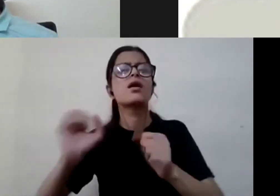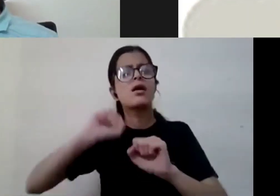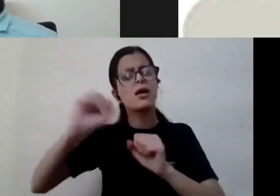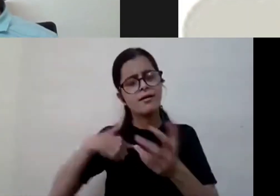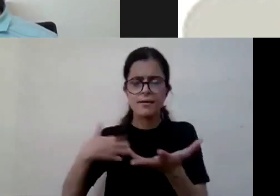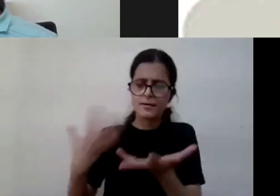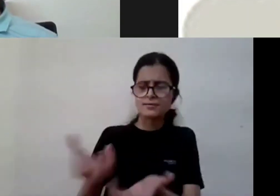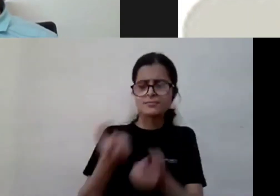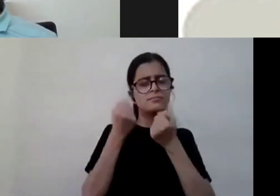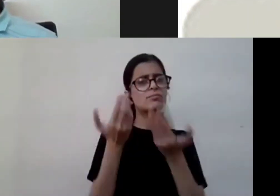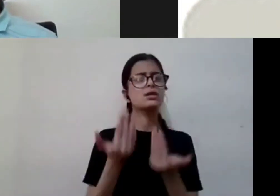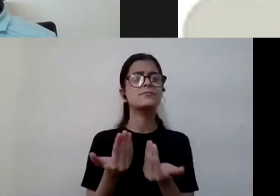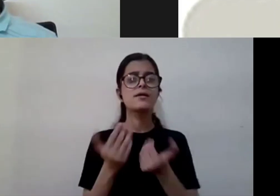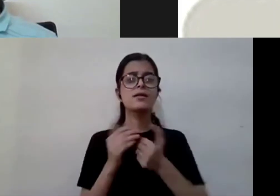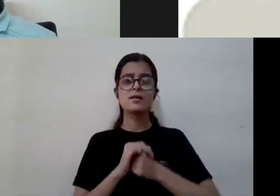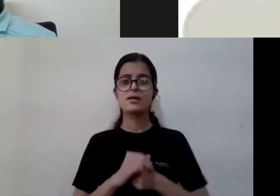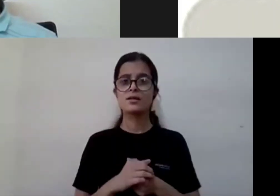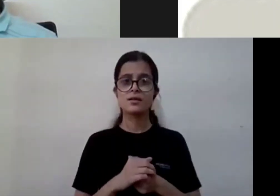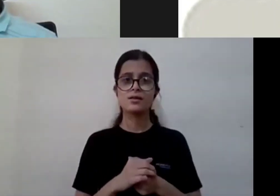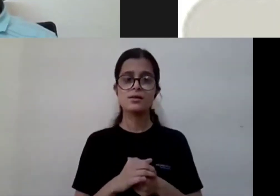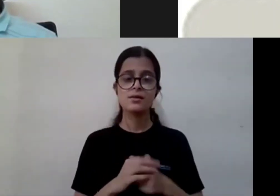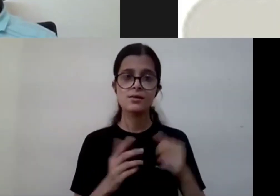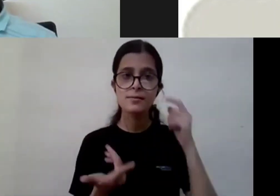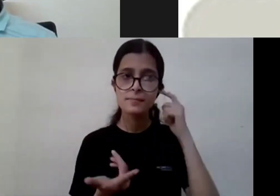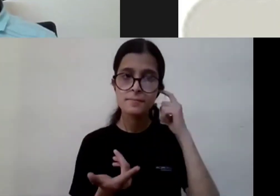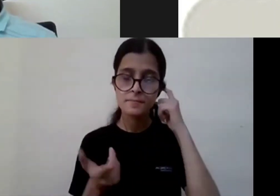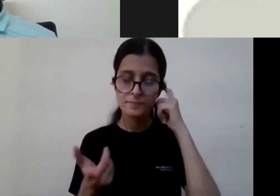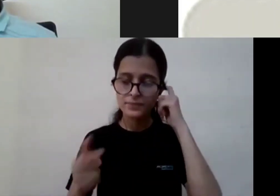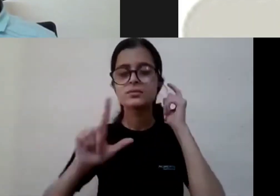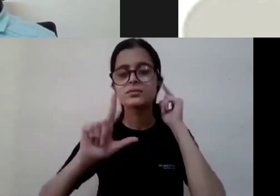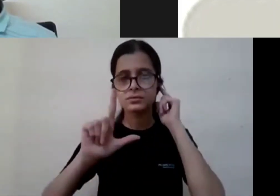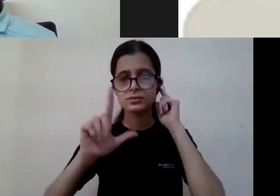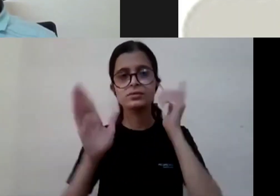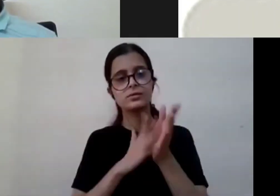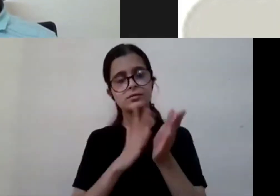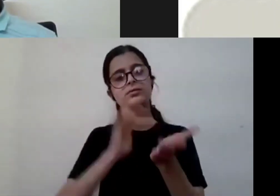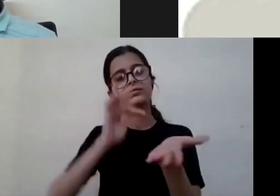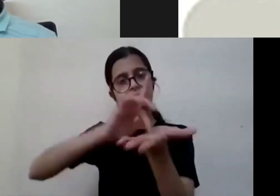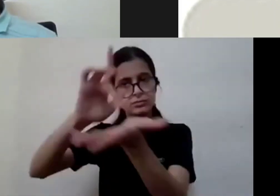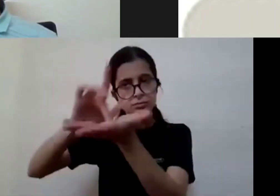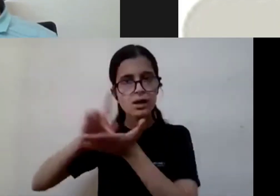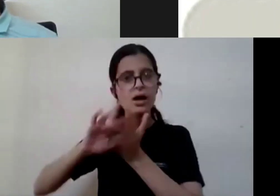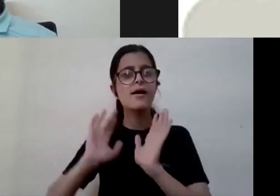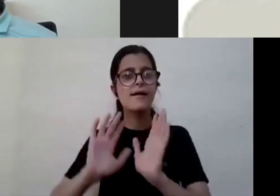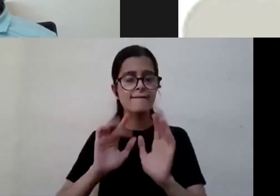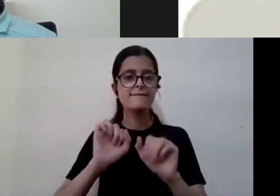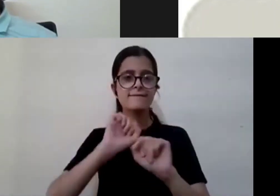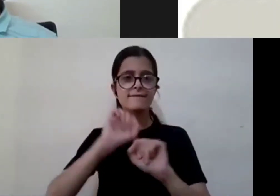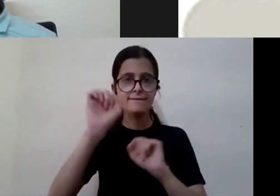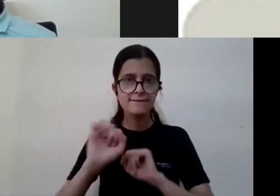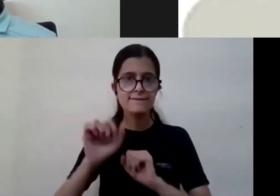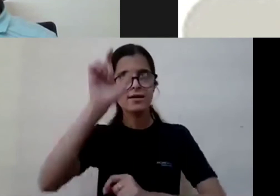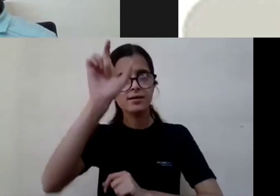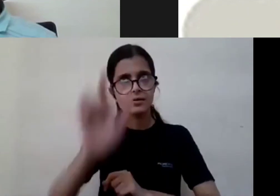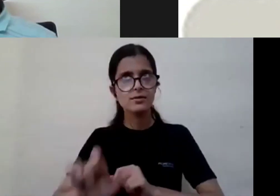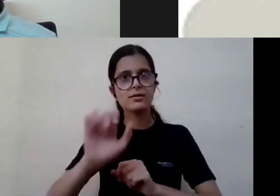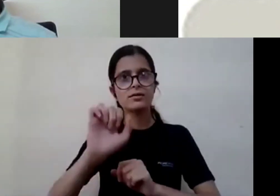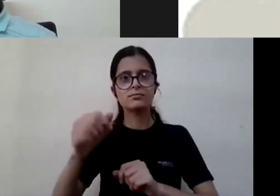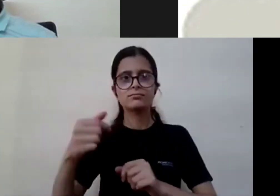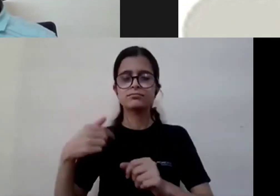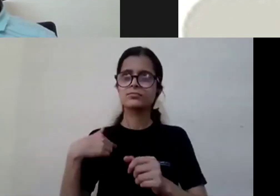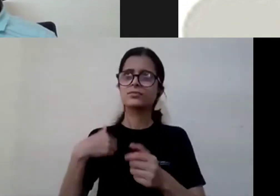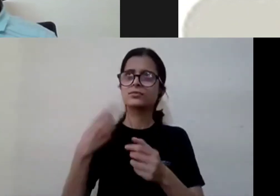um there is a library system in place if an individual doesn't can't afford